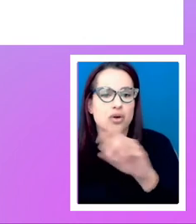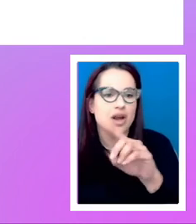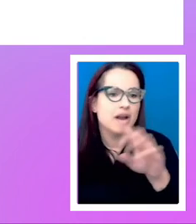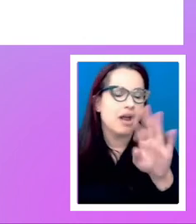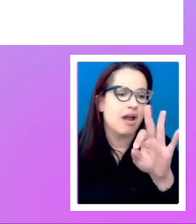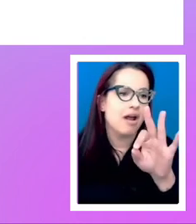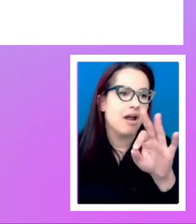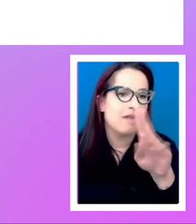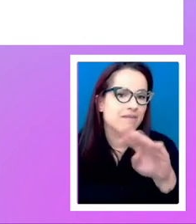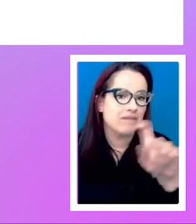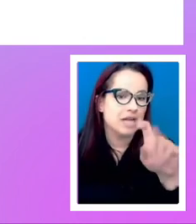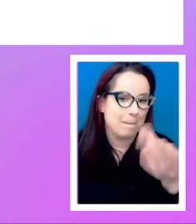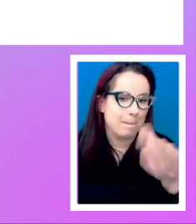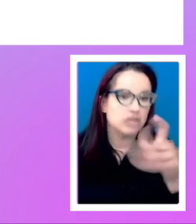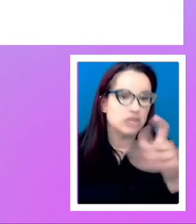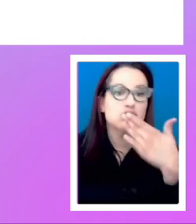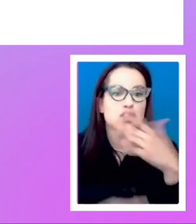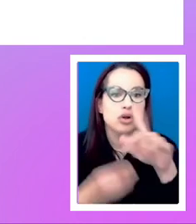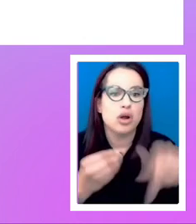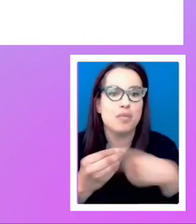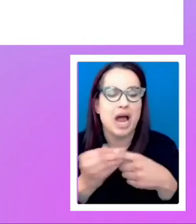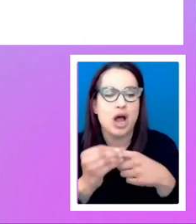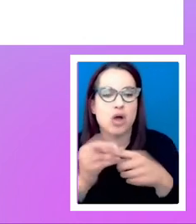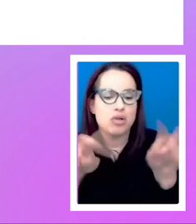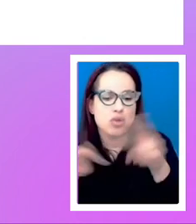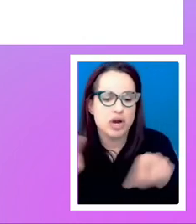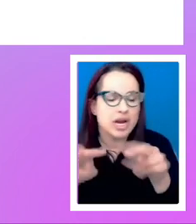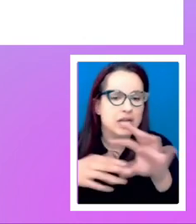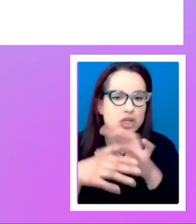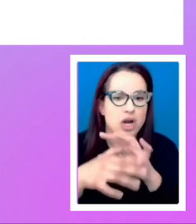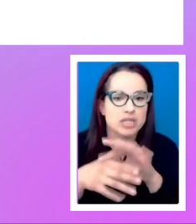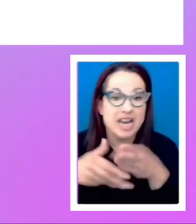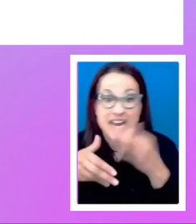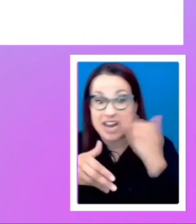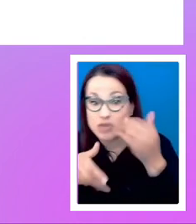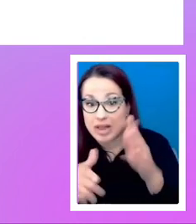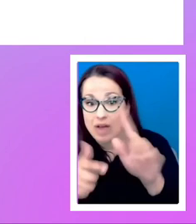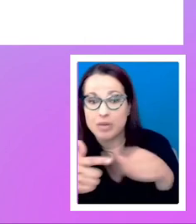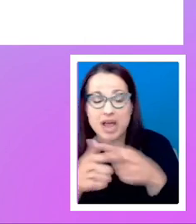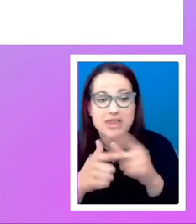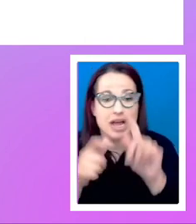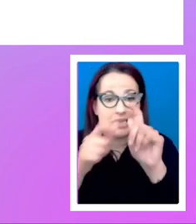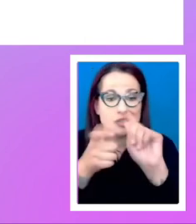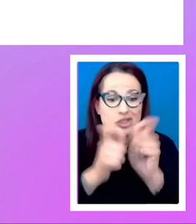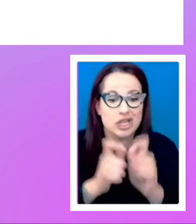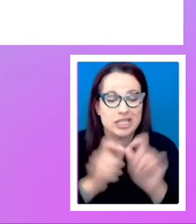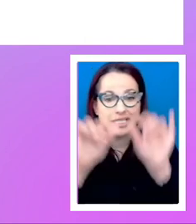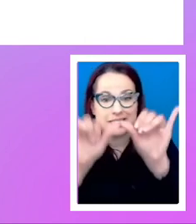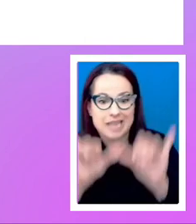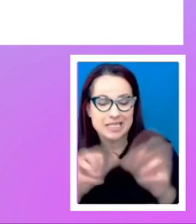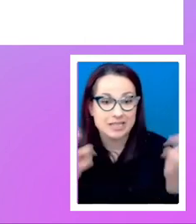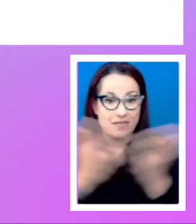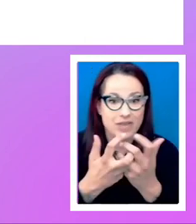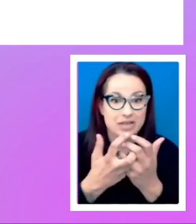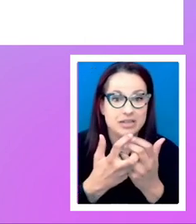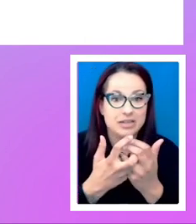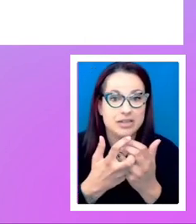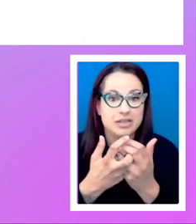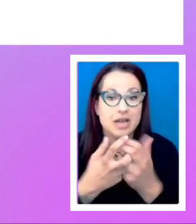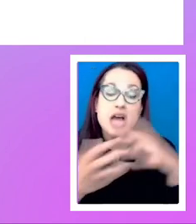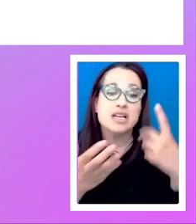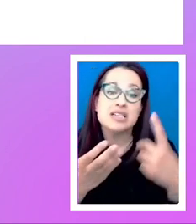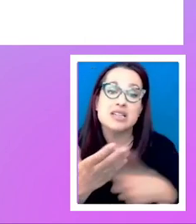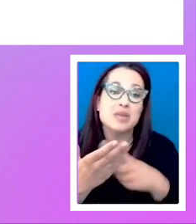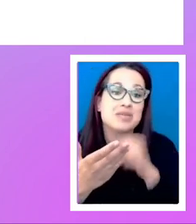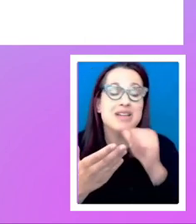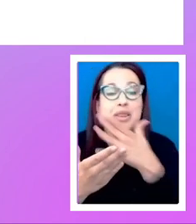looking at your content, if you allow them to, and resizing things to fit. Um, sometimes that doesn't give you the ideal layout, but